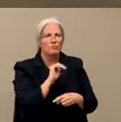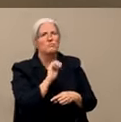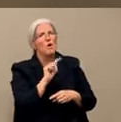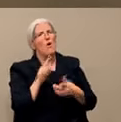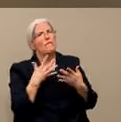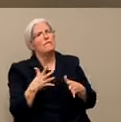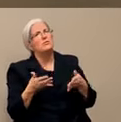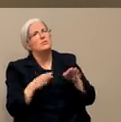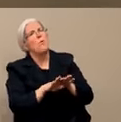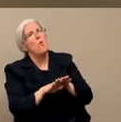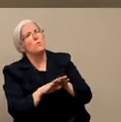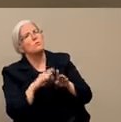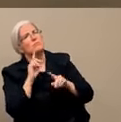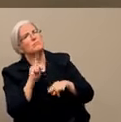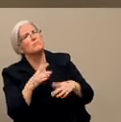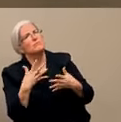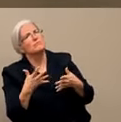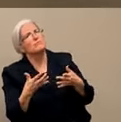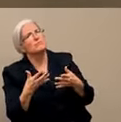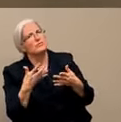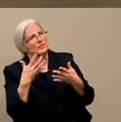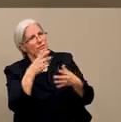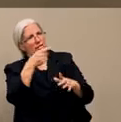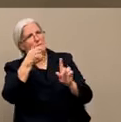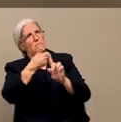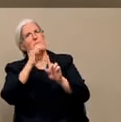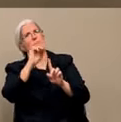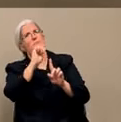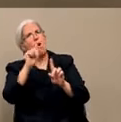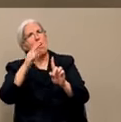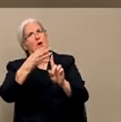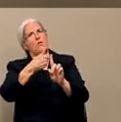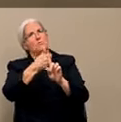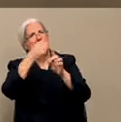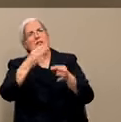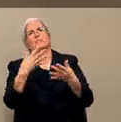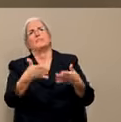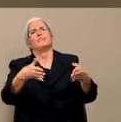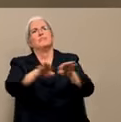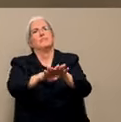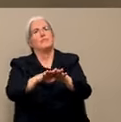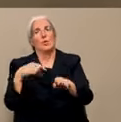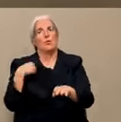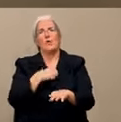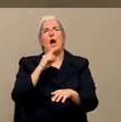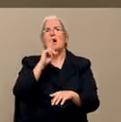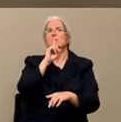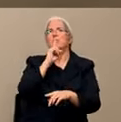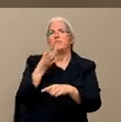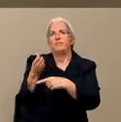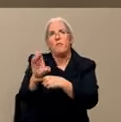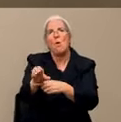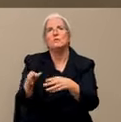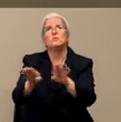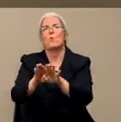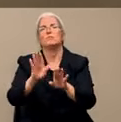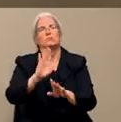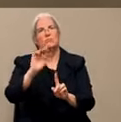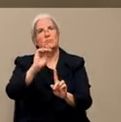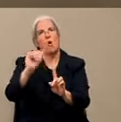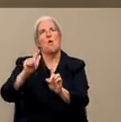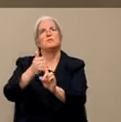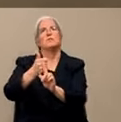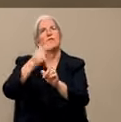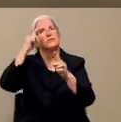themselves to close down and we did not have to do that. Yes. Thank you.